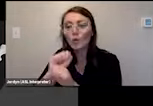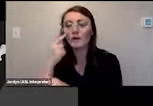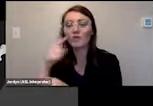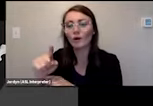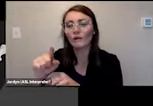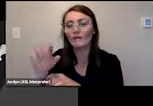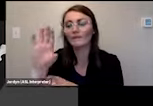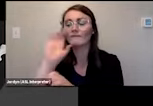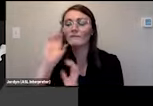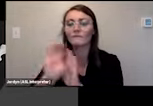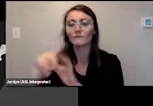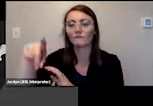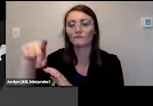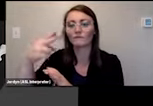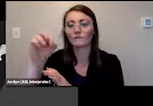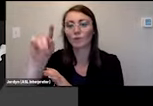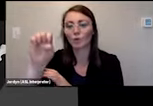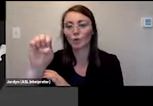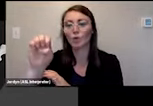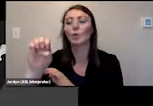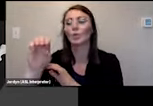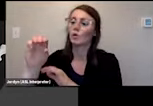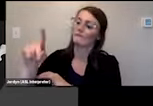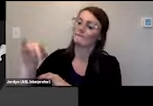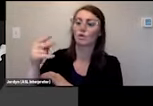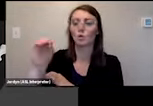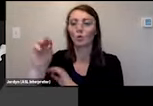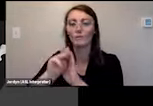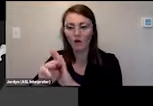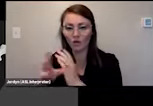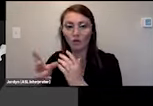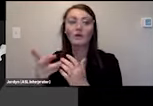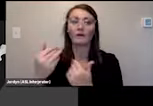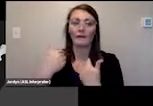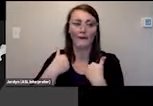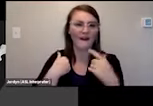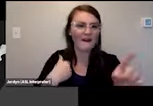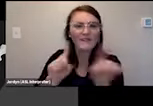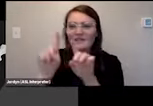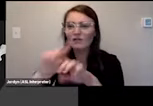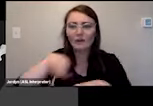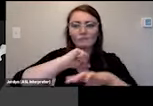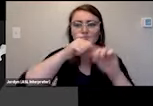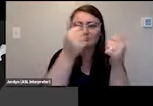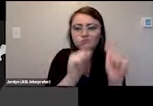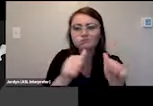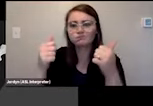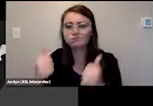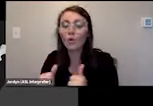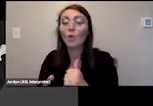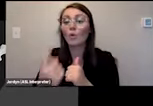so we have starry backgrounds behind a galaxy model we also have a black hole model and i'm at the united states and the